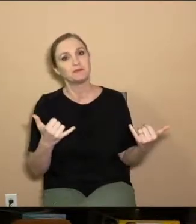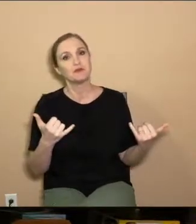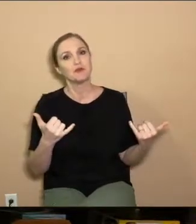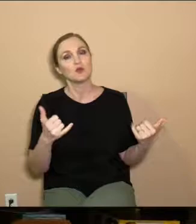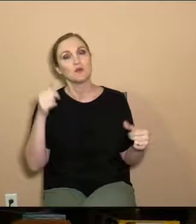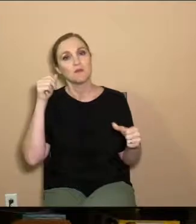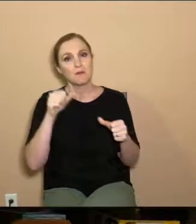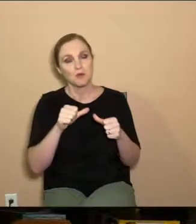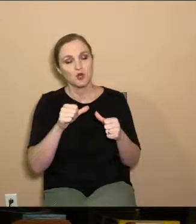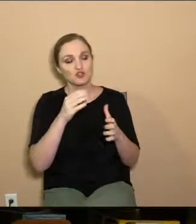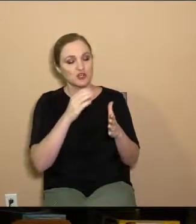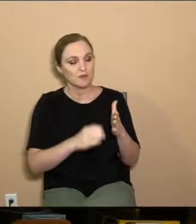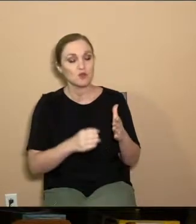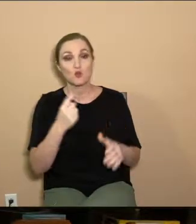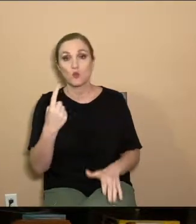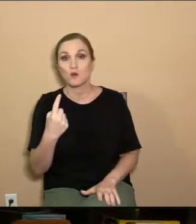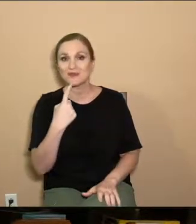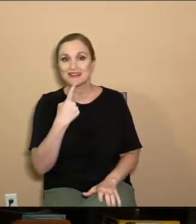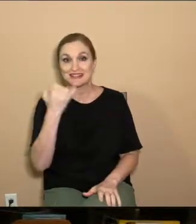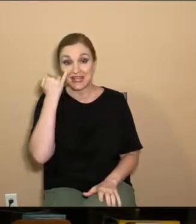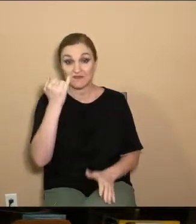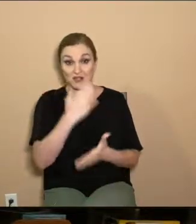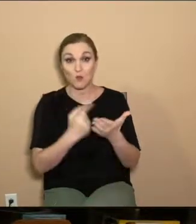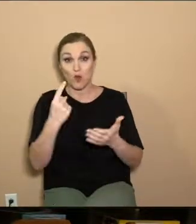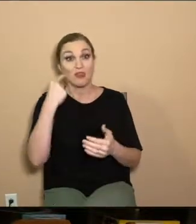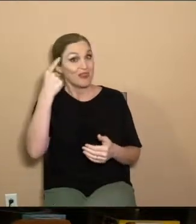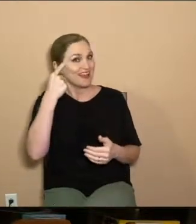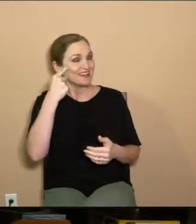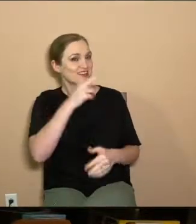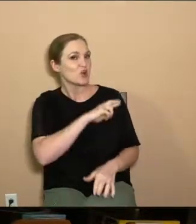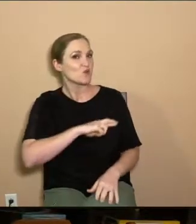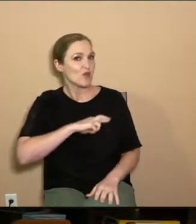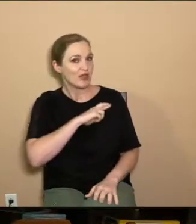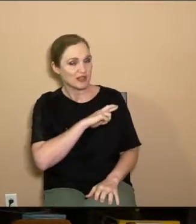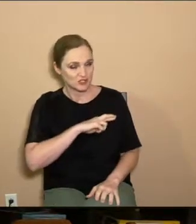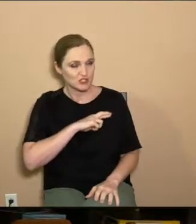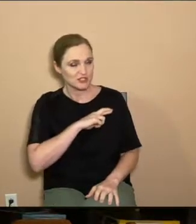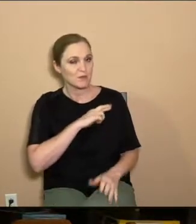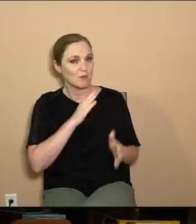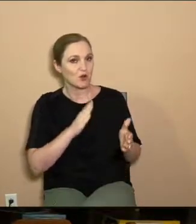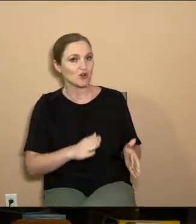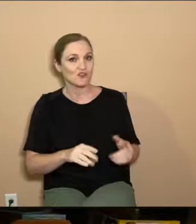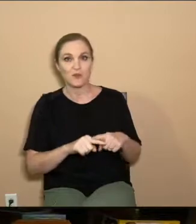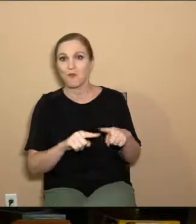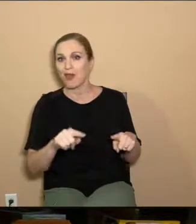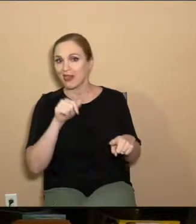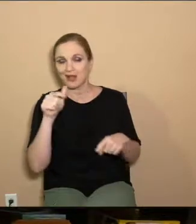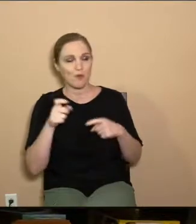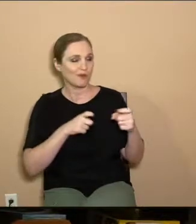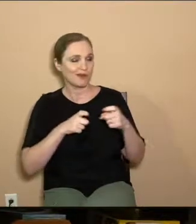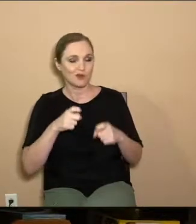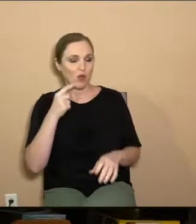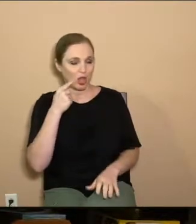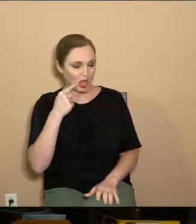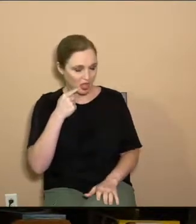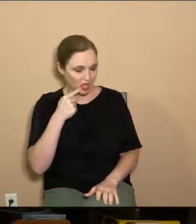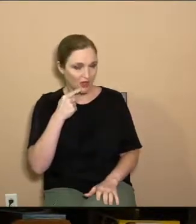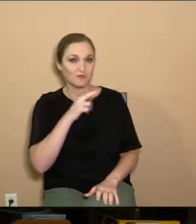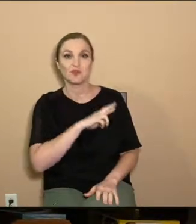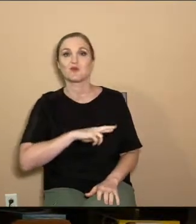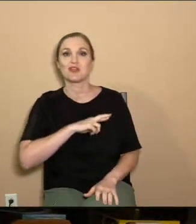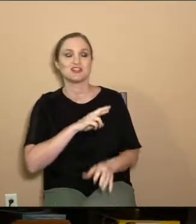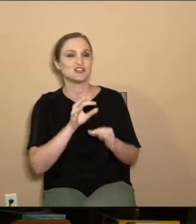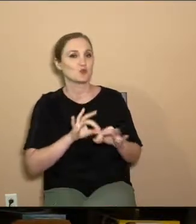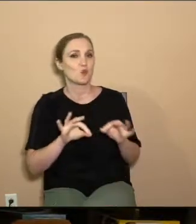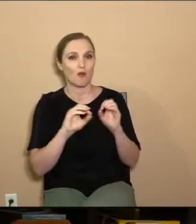back again, back to chapter one, where he says, if someone thinks they're religious, but they are not bridling their tongue, that religion is